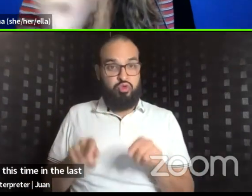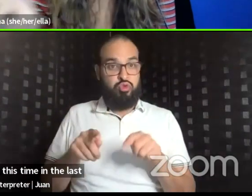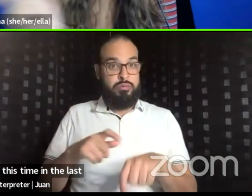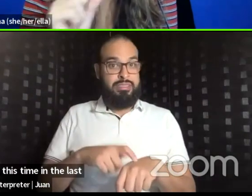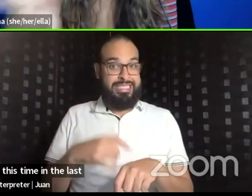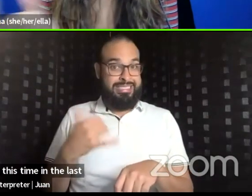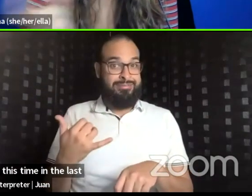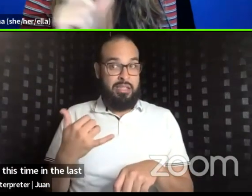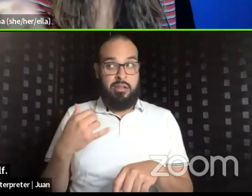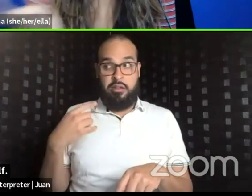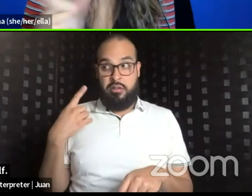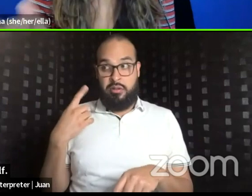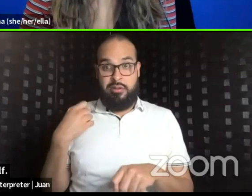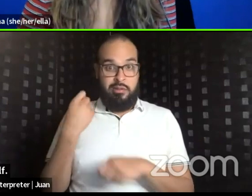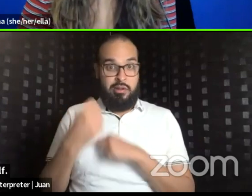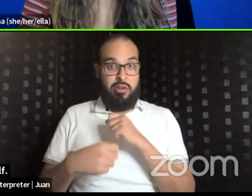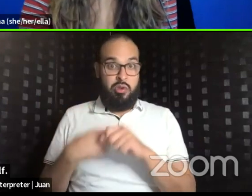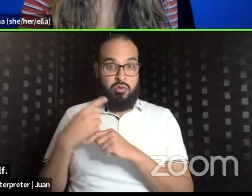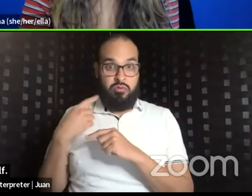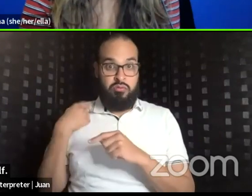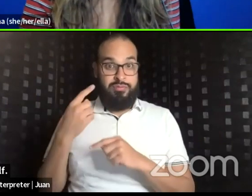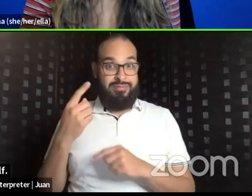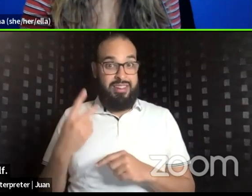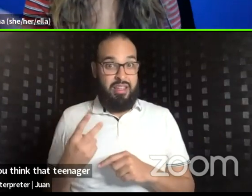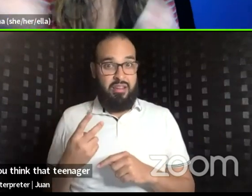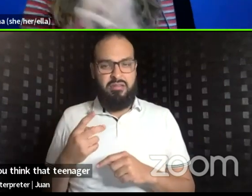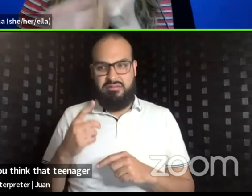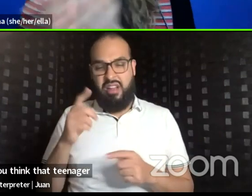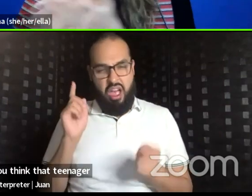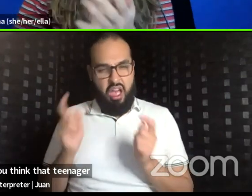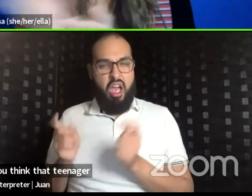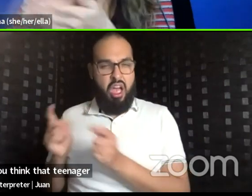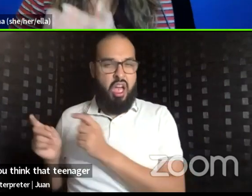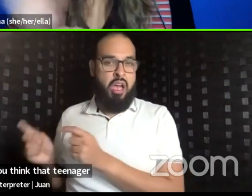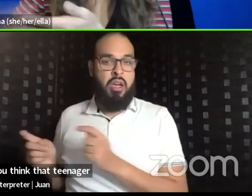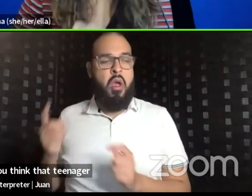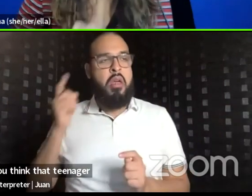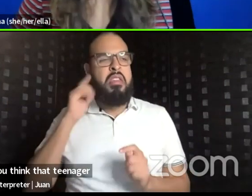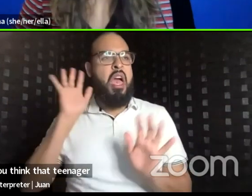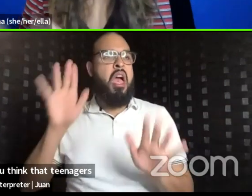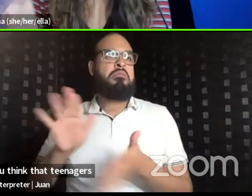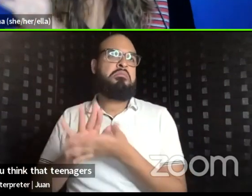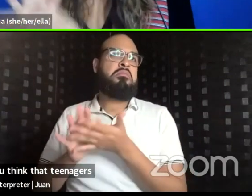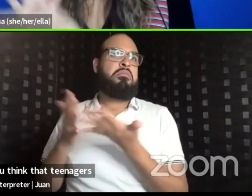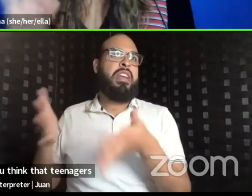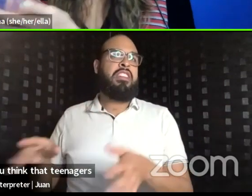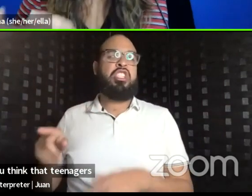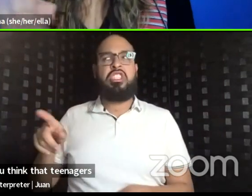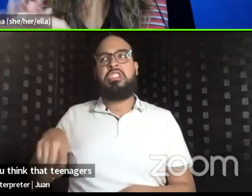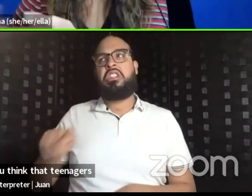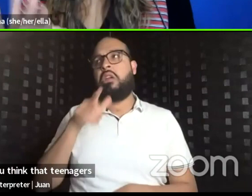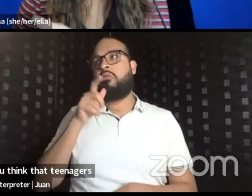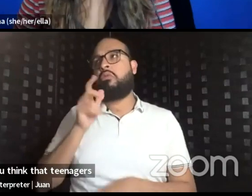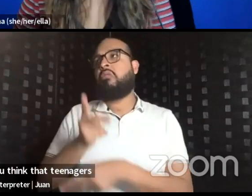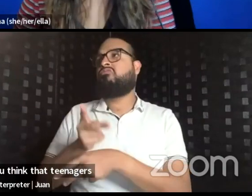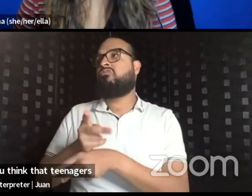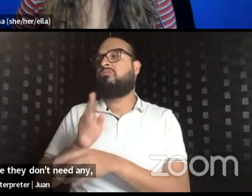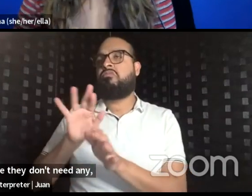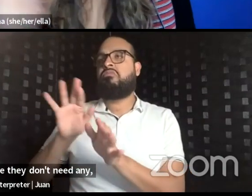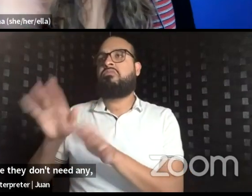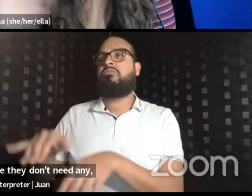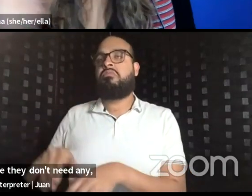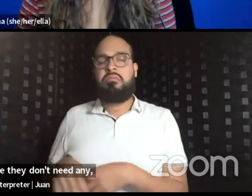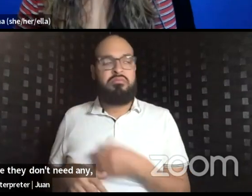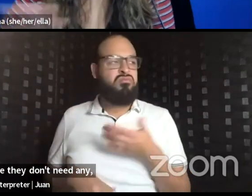with all the changes, you know, you think that teenagers are, oh, you know, they're done, they don't need any any caregiving, don't, there's no